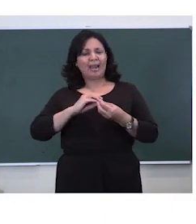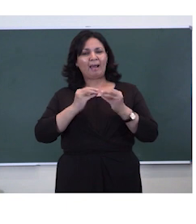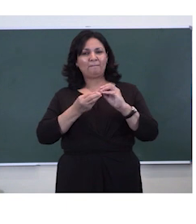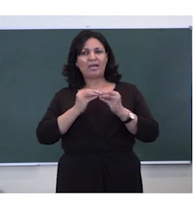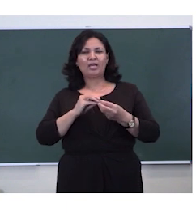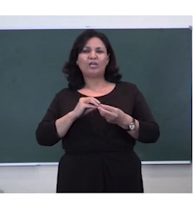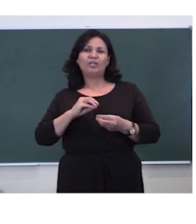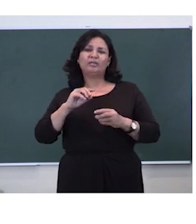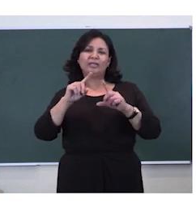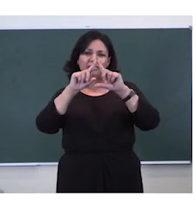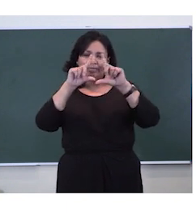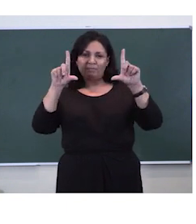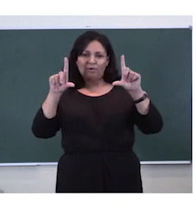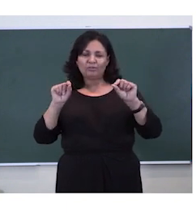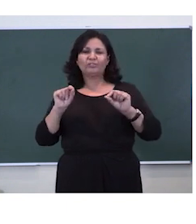that box.